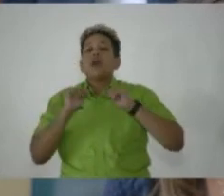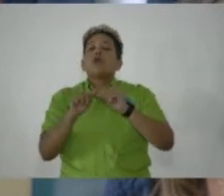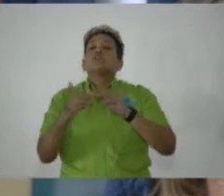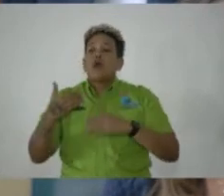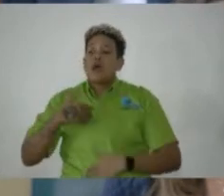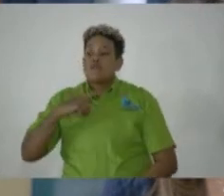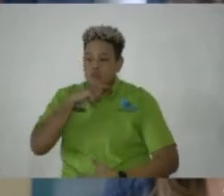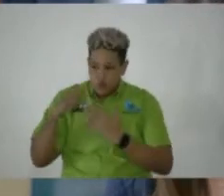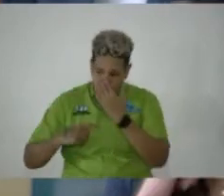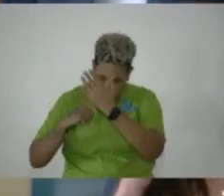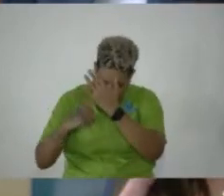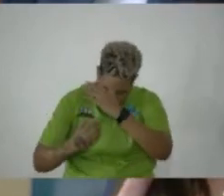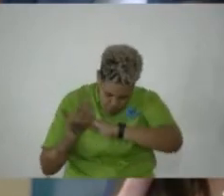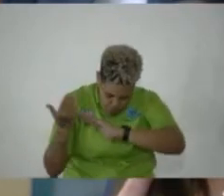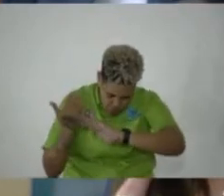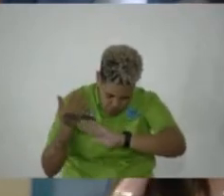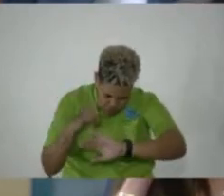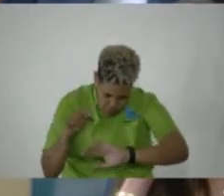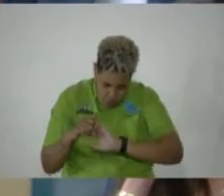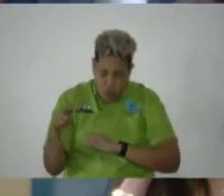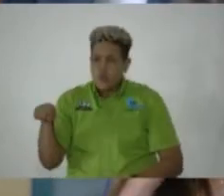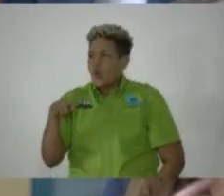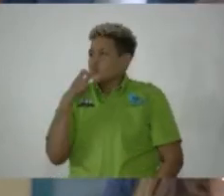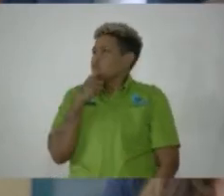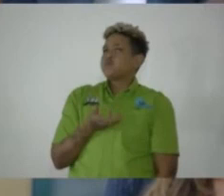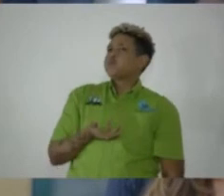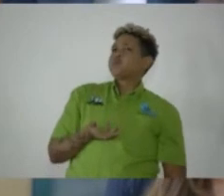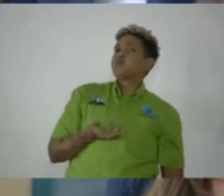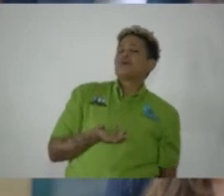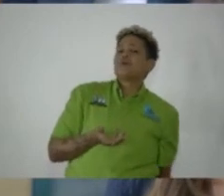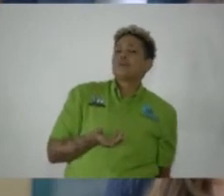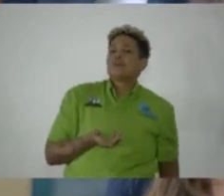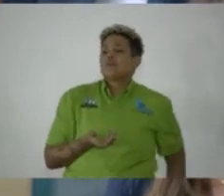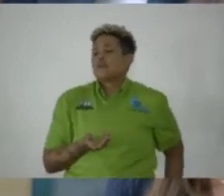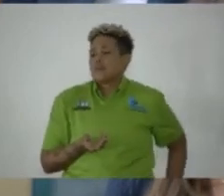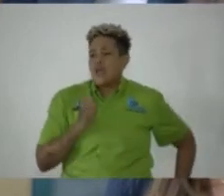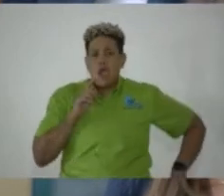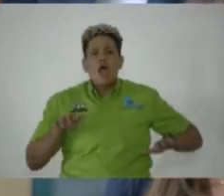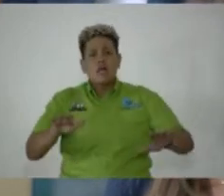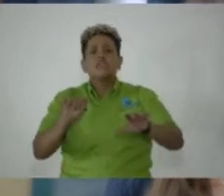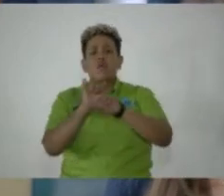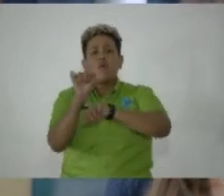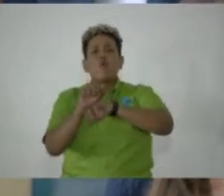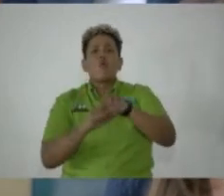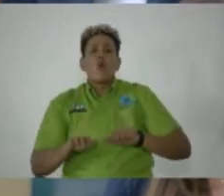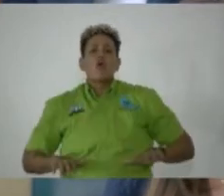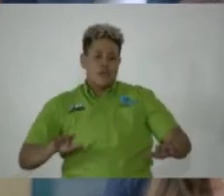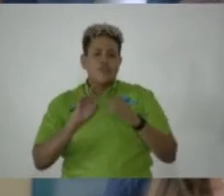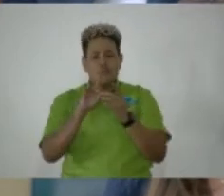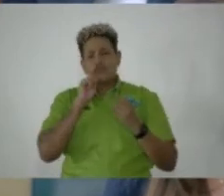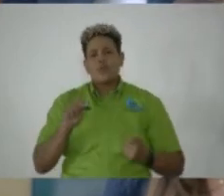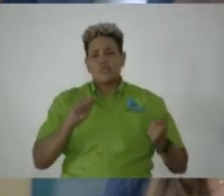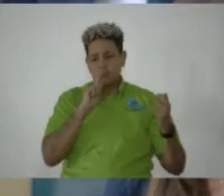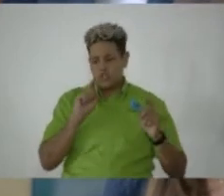have those discussions with those who are actively working on the expungement